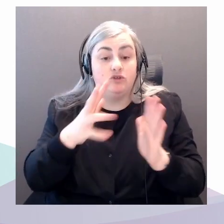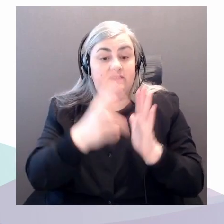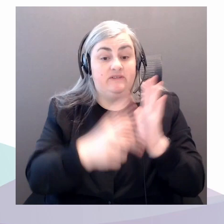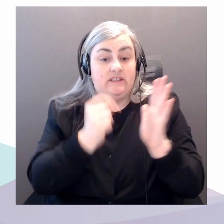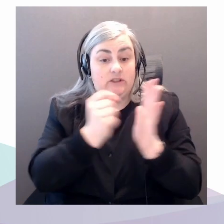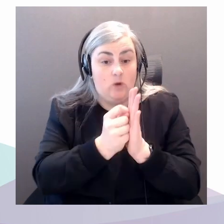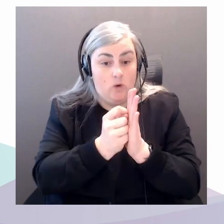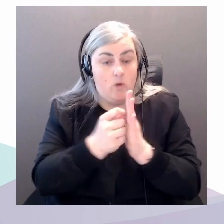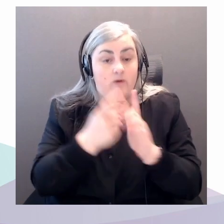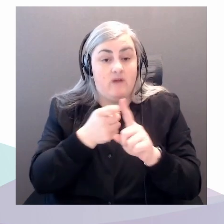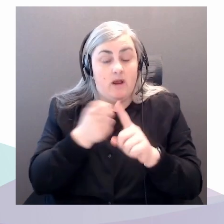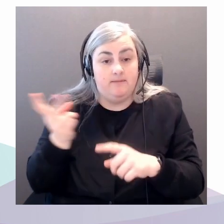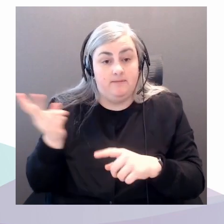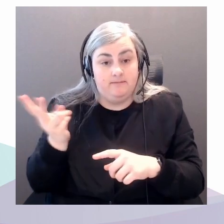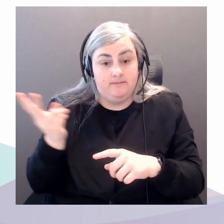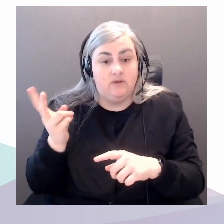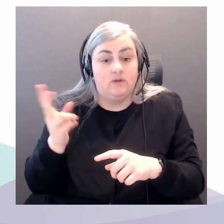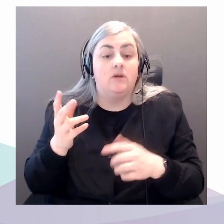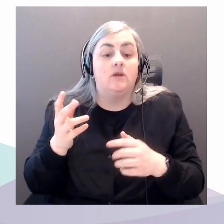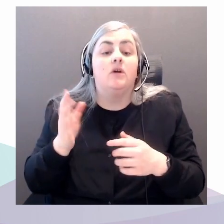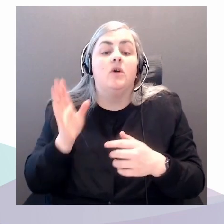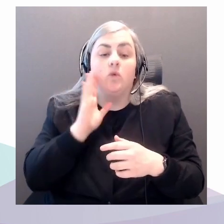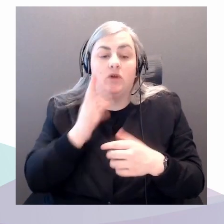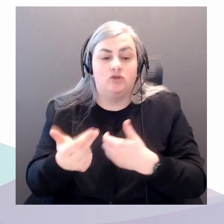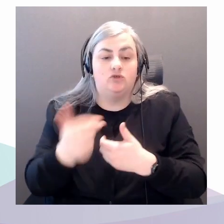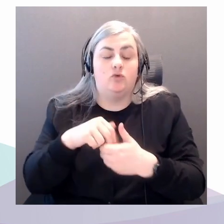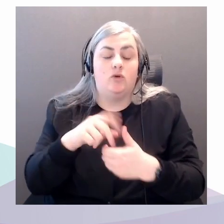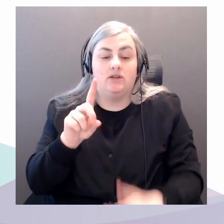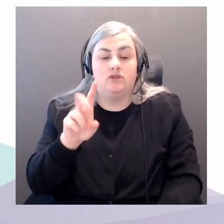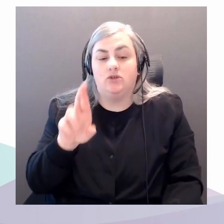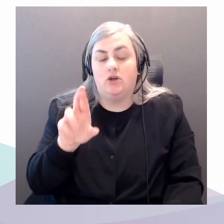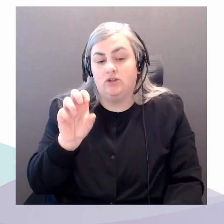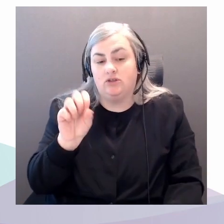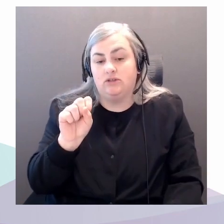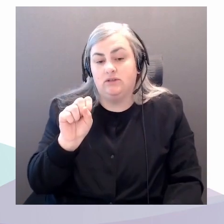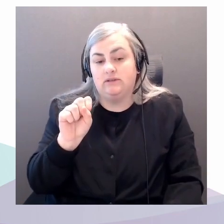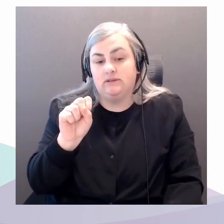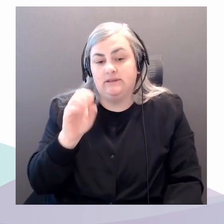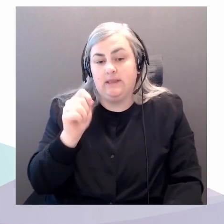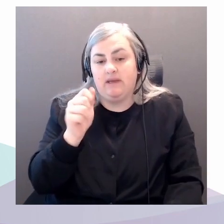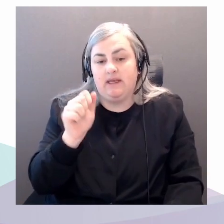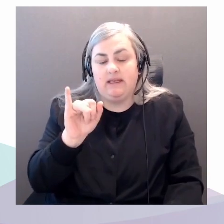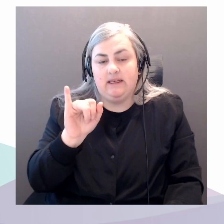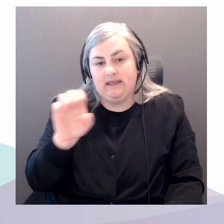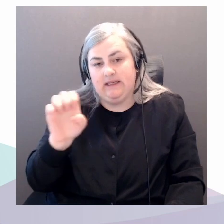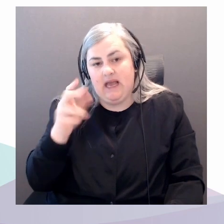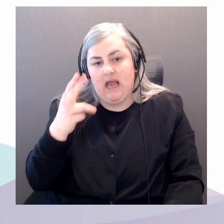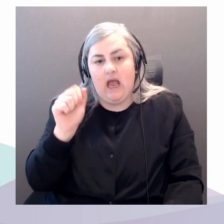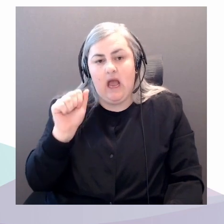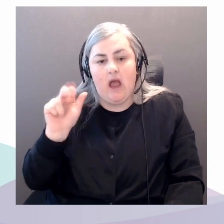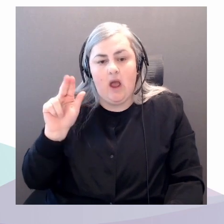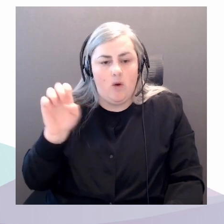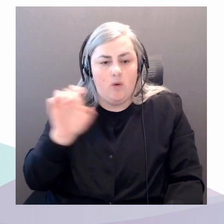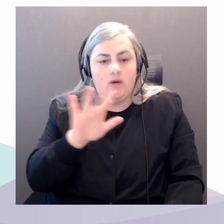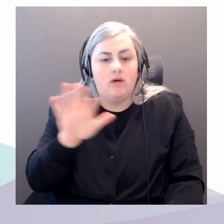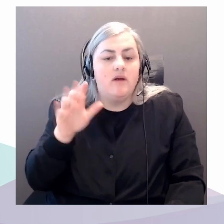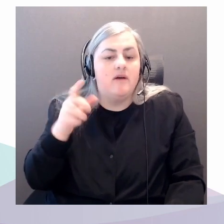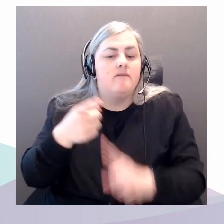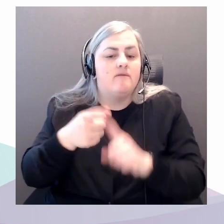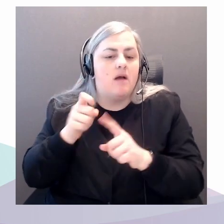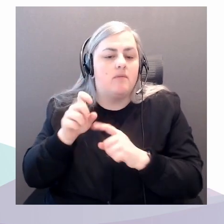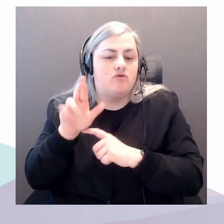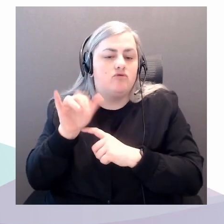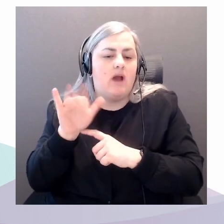Professor and Director of Graduate Studies in the Department of Anthropology at Rice University. Dr.